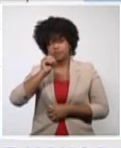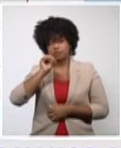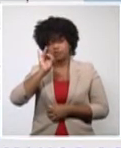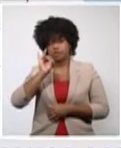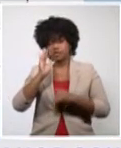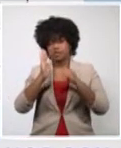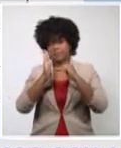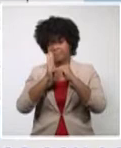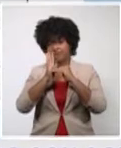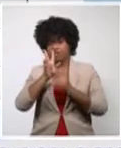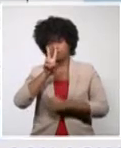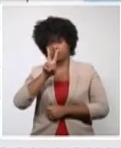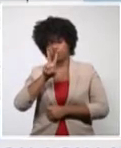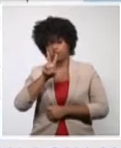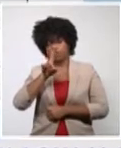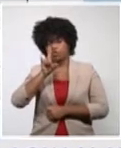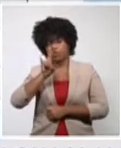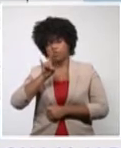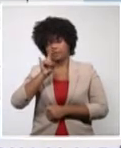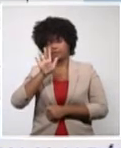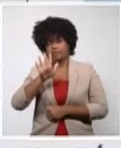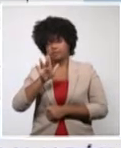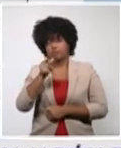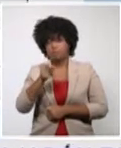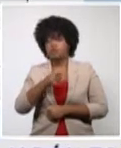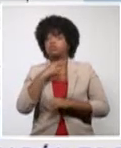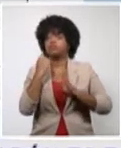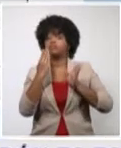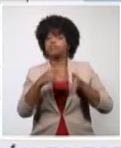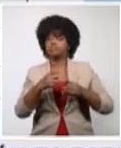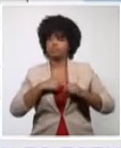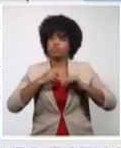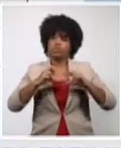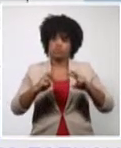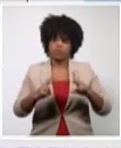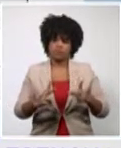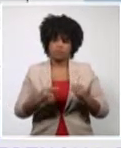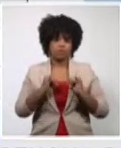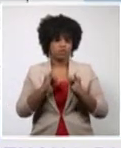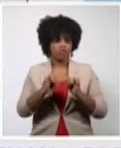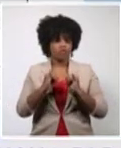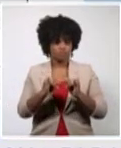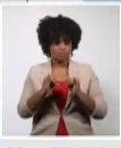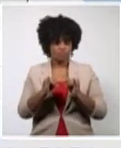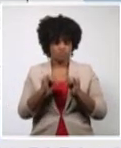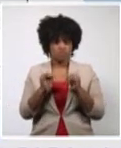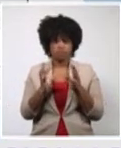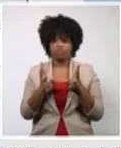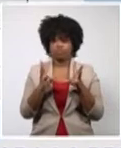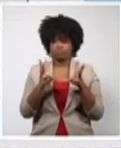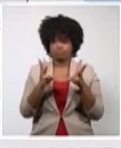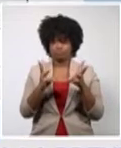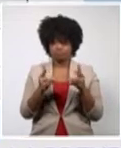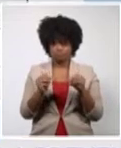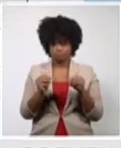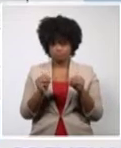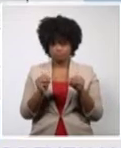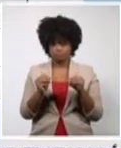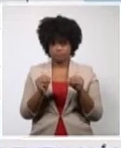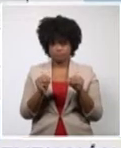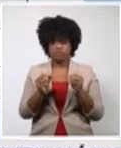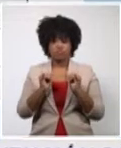307,295 deaths. I repeat, these are statistics